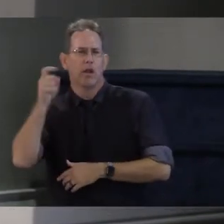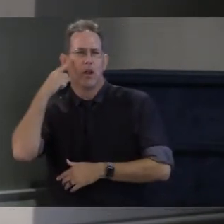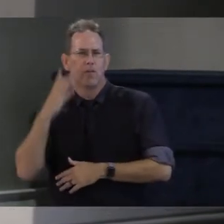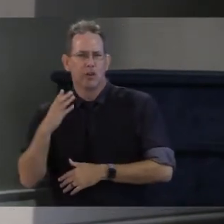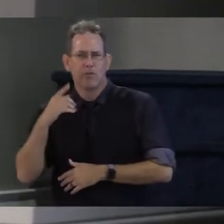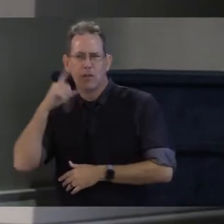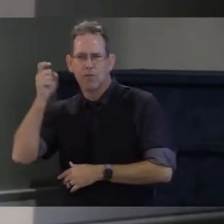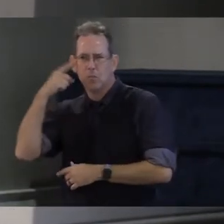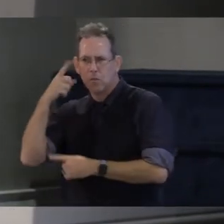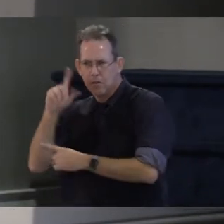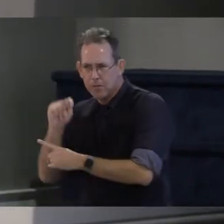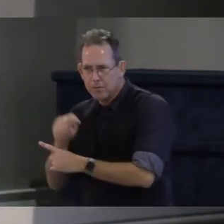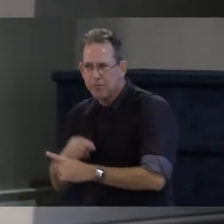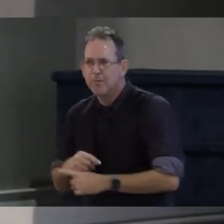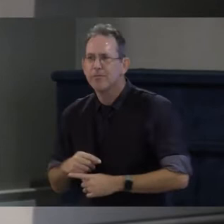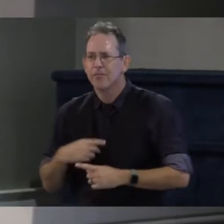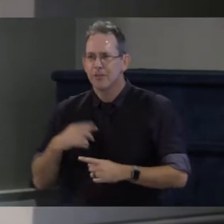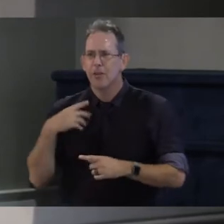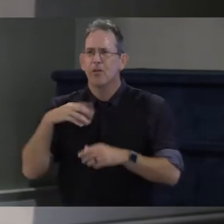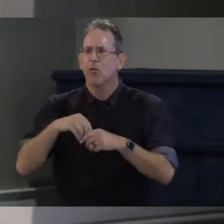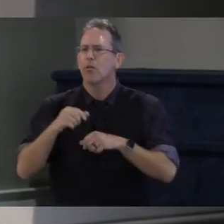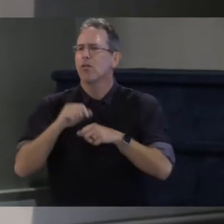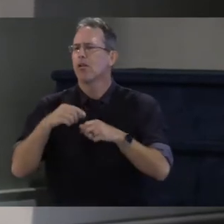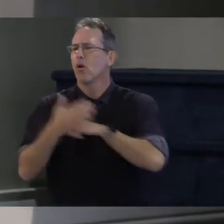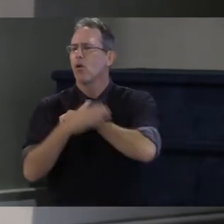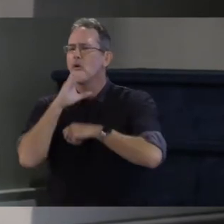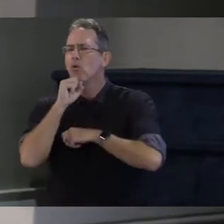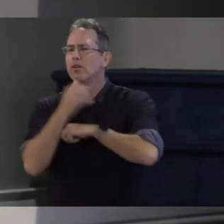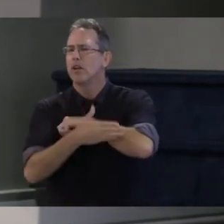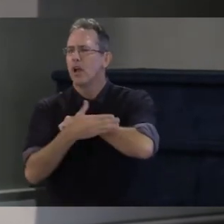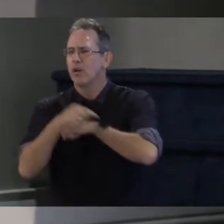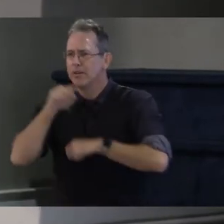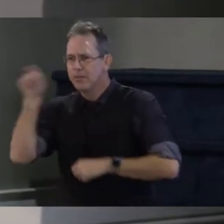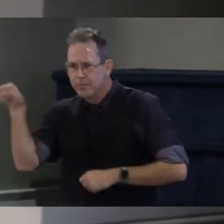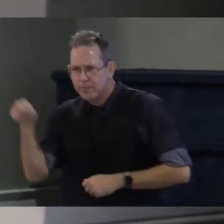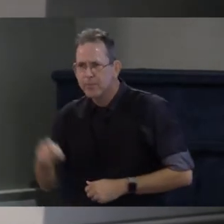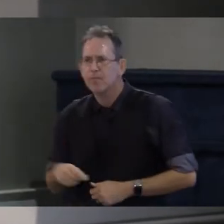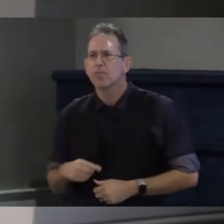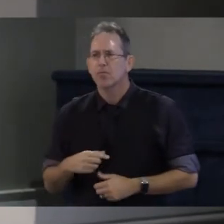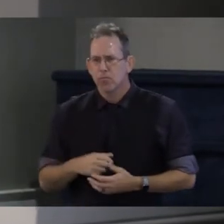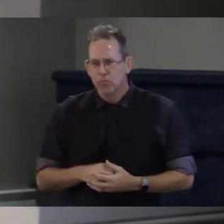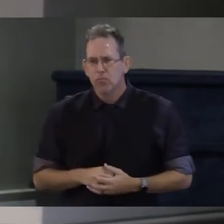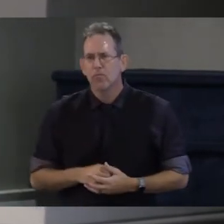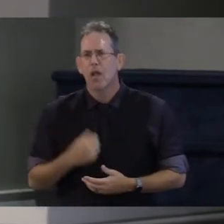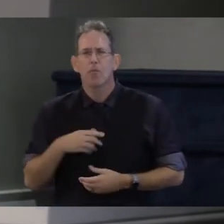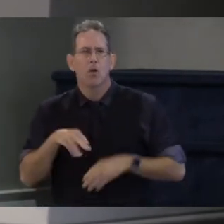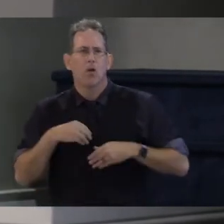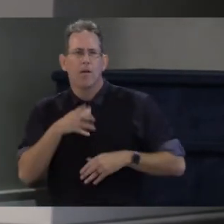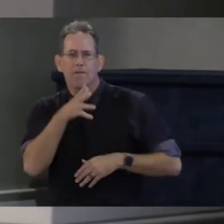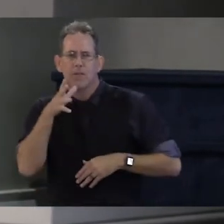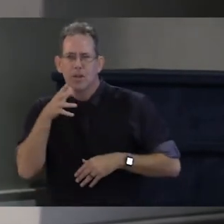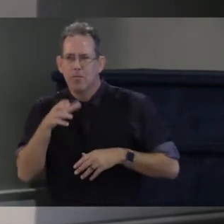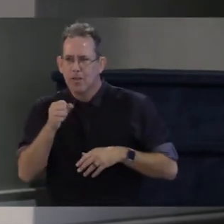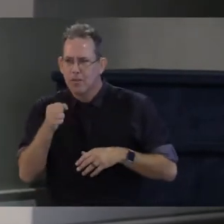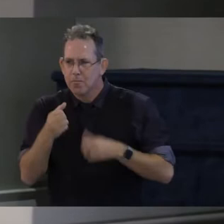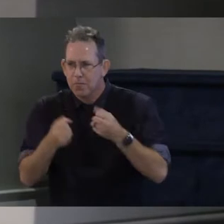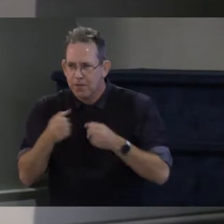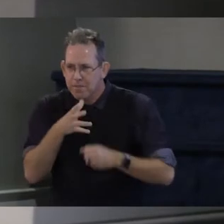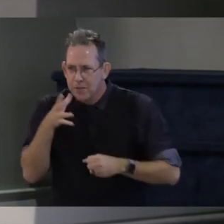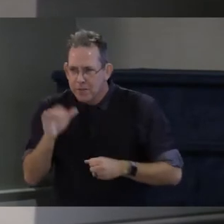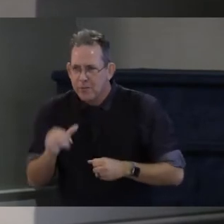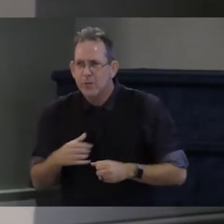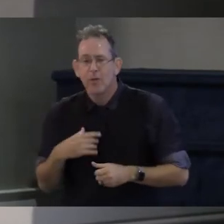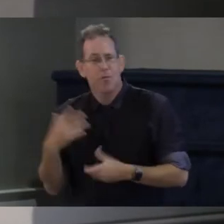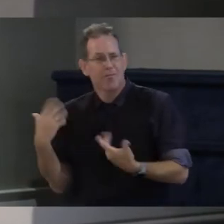proud product of Vermont's education system and what I bring to this race is not only a half decade of work in